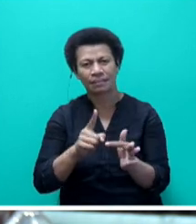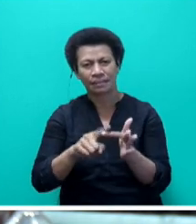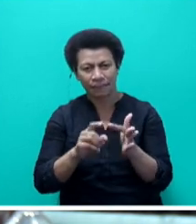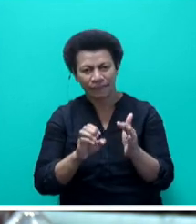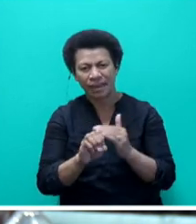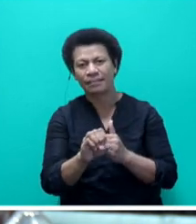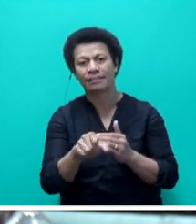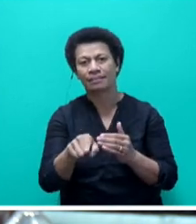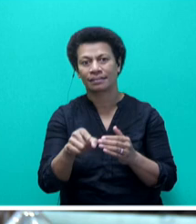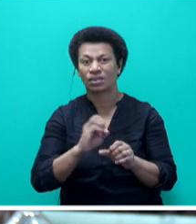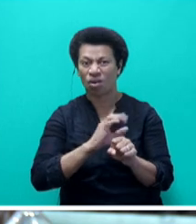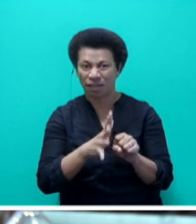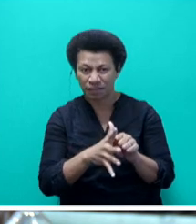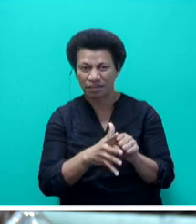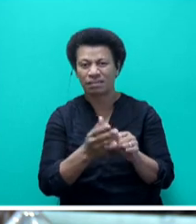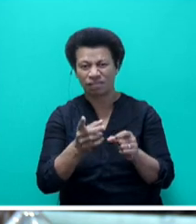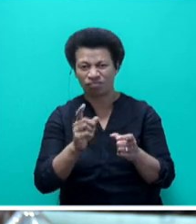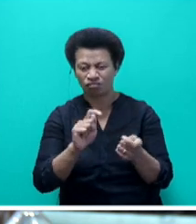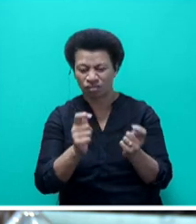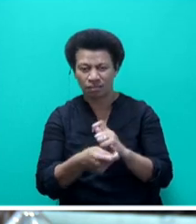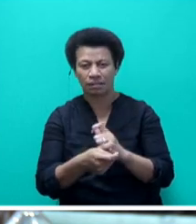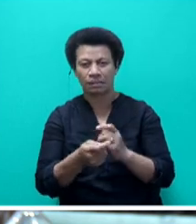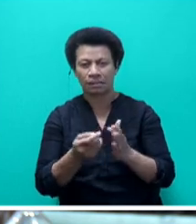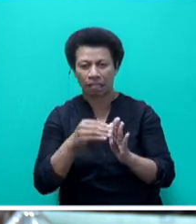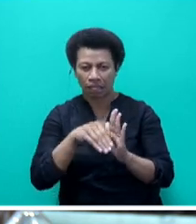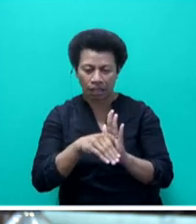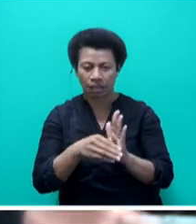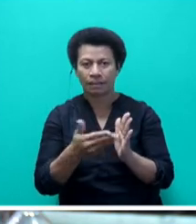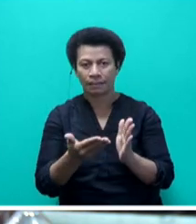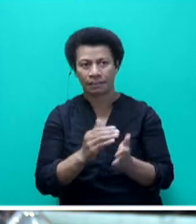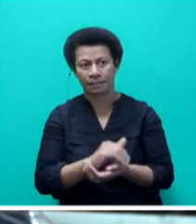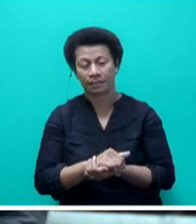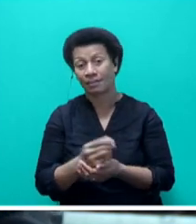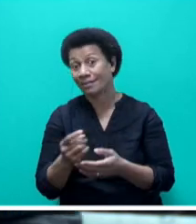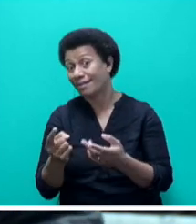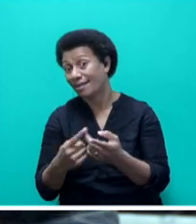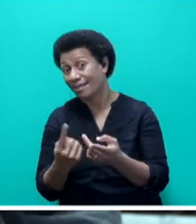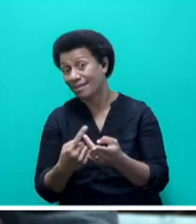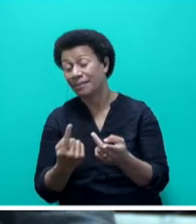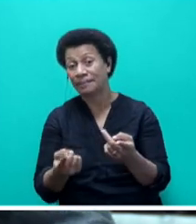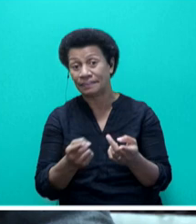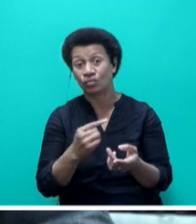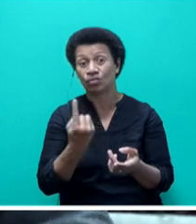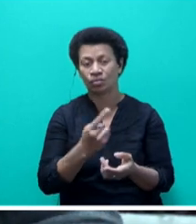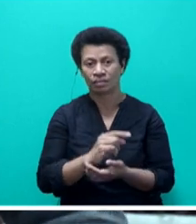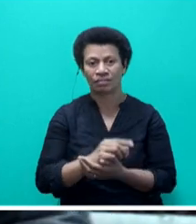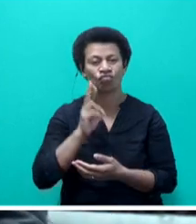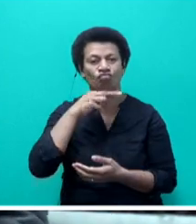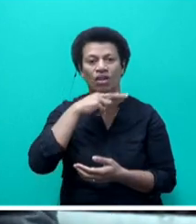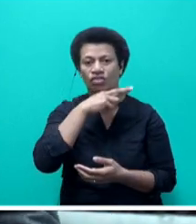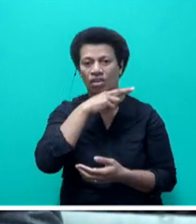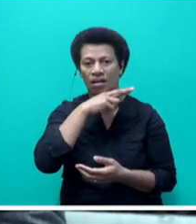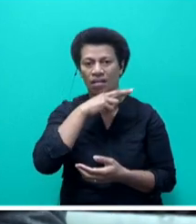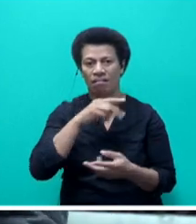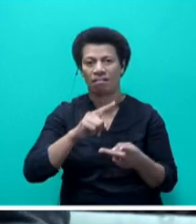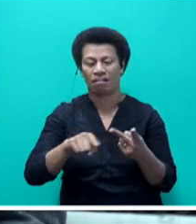affected supply chains, etc., but that got exacerbated by the Russia-Ukraine war. So, again, there's been a shortage